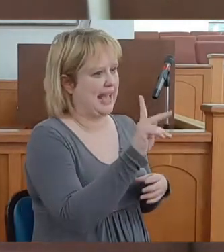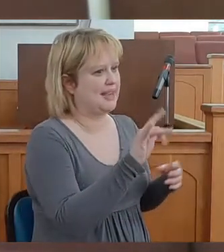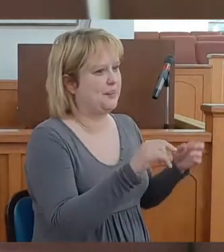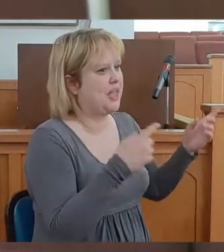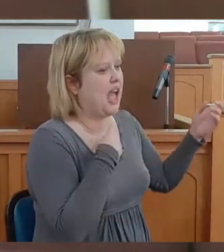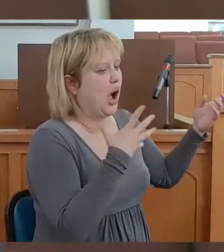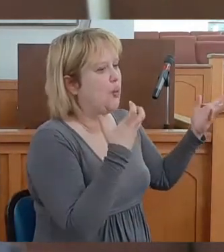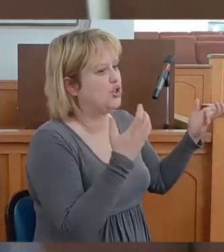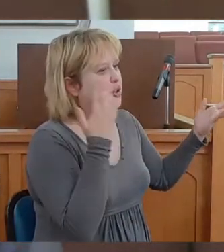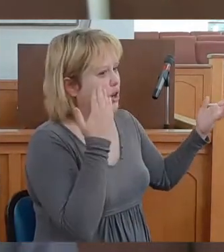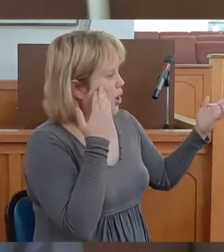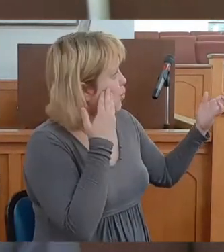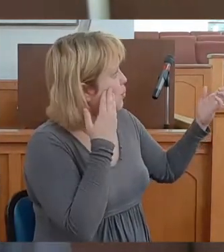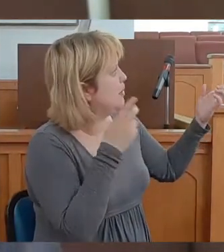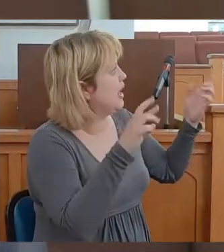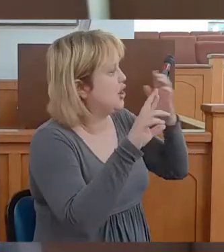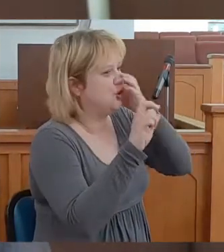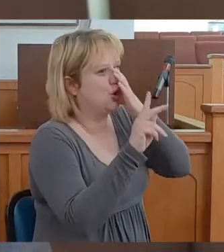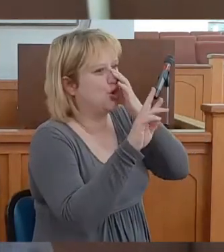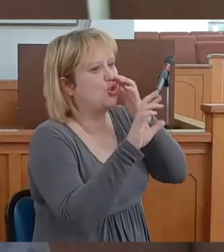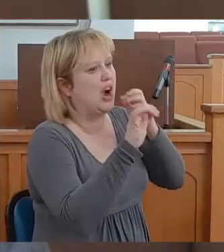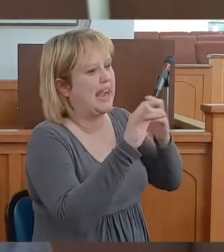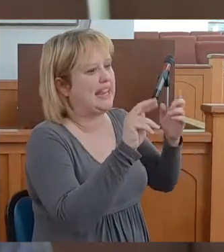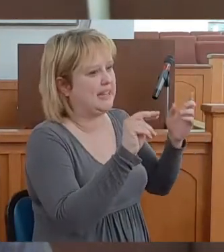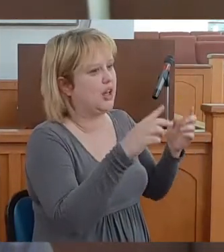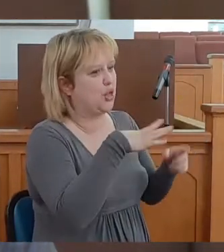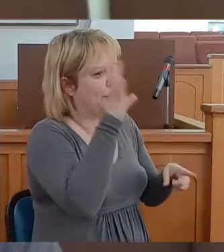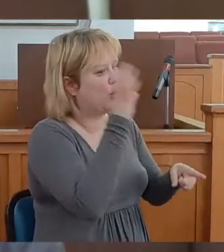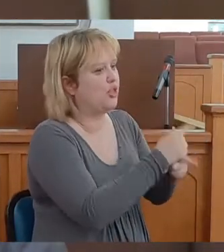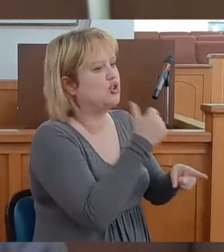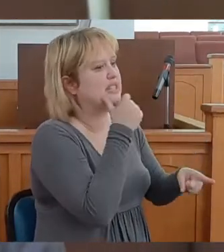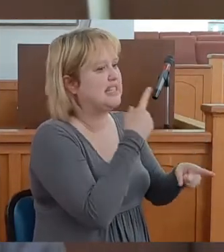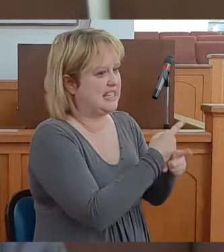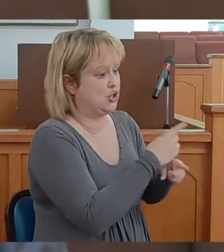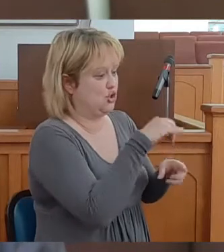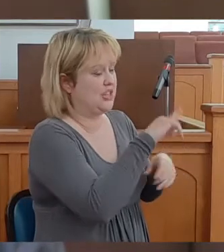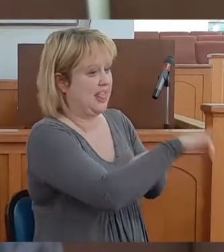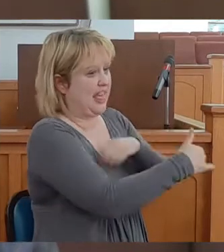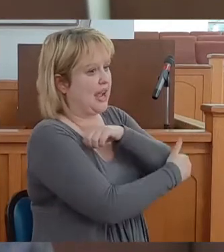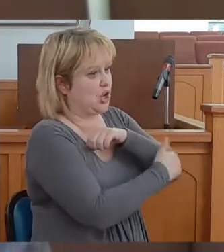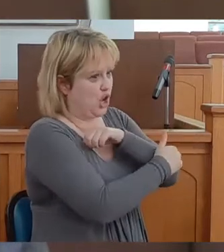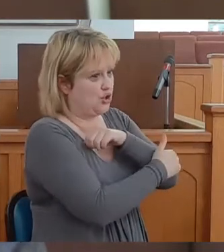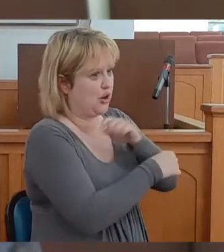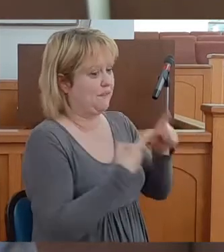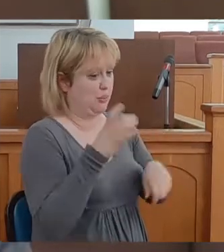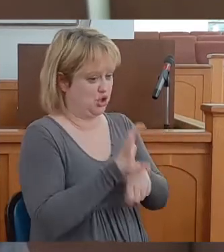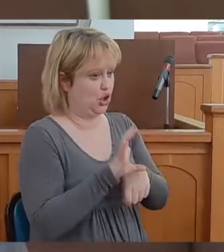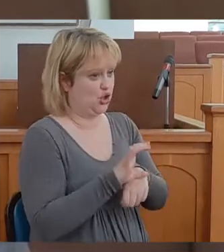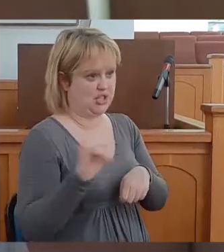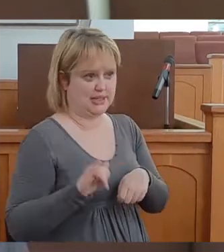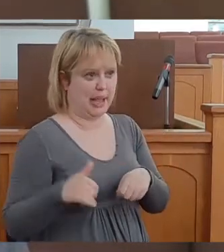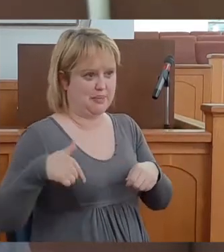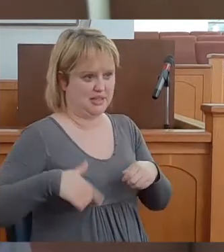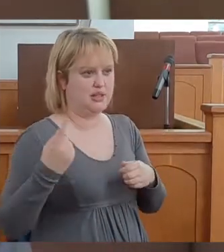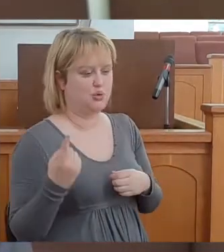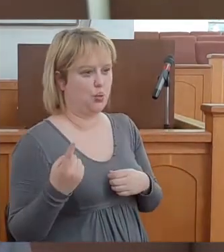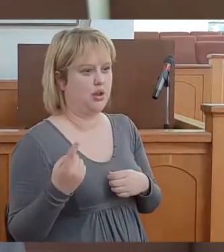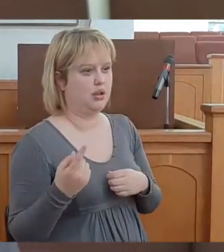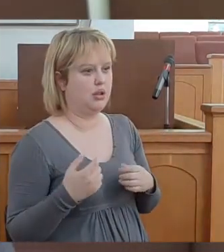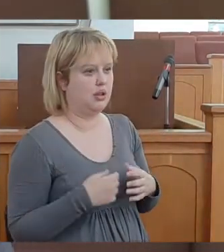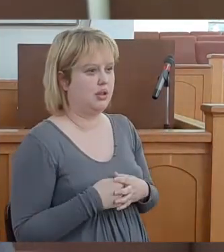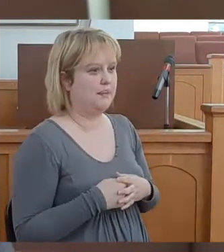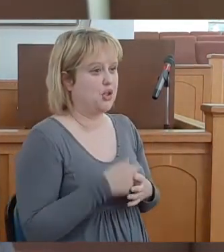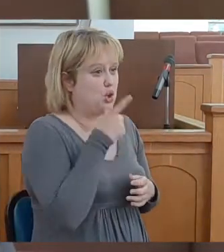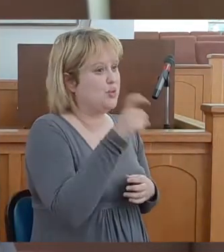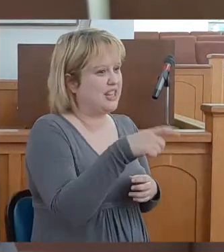want you to know there are brothers and sisters in that country from a church like this who